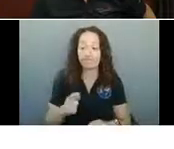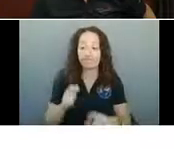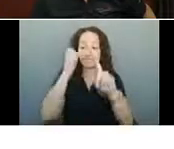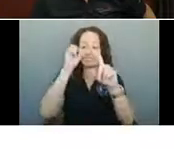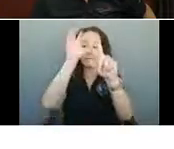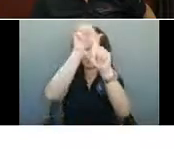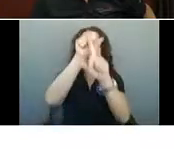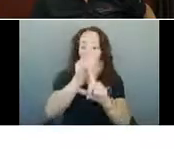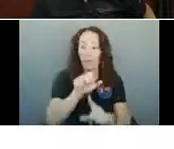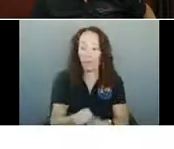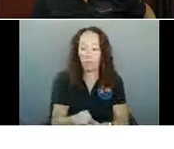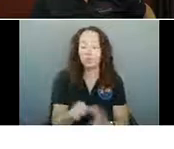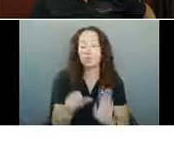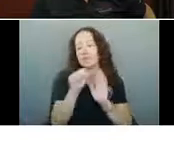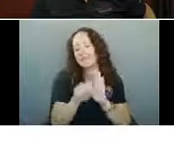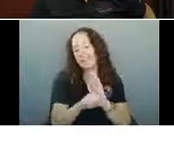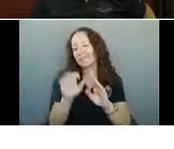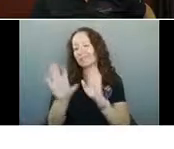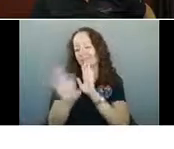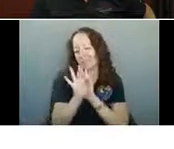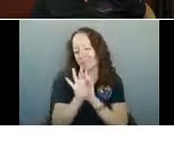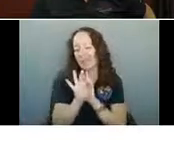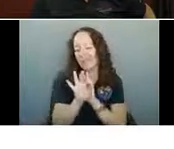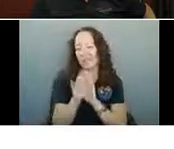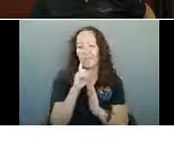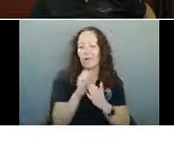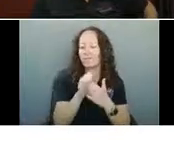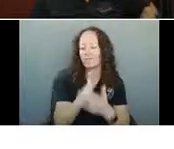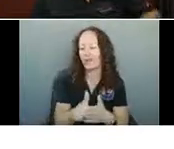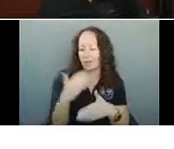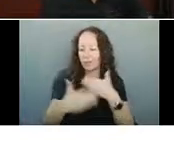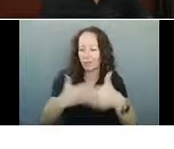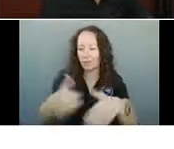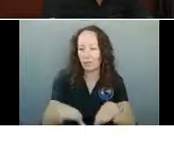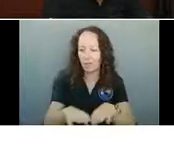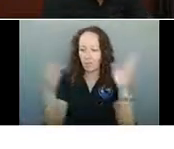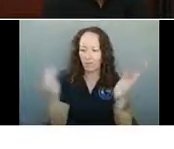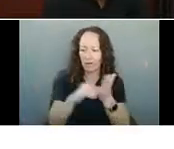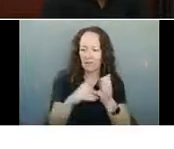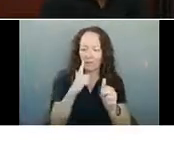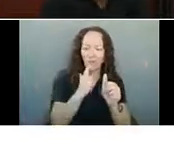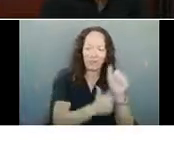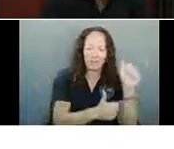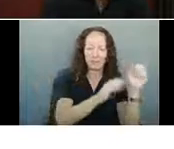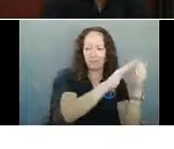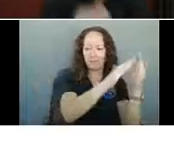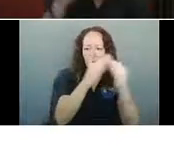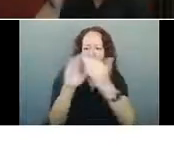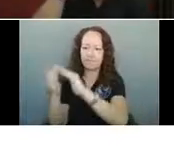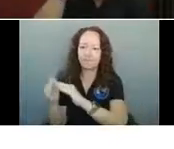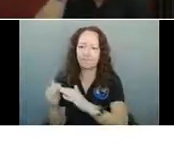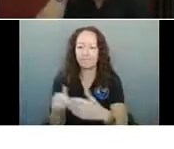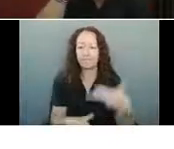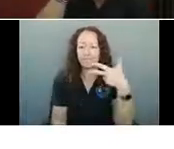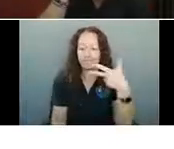has chosen to really guide our reopening process in our communities are these three